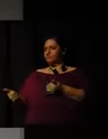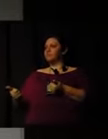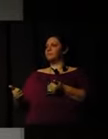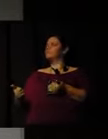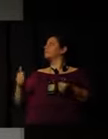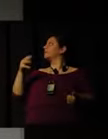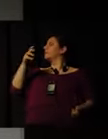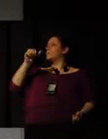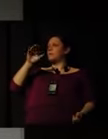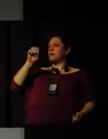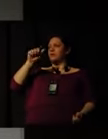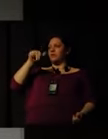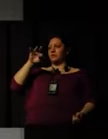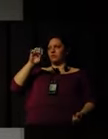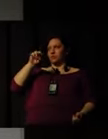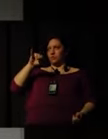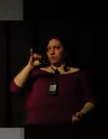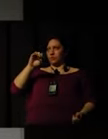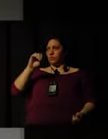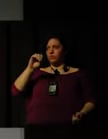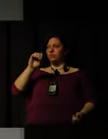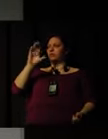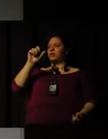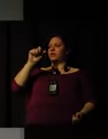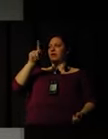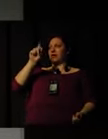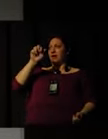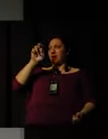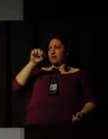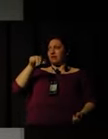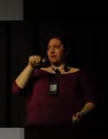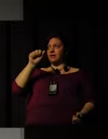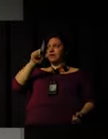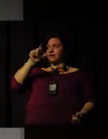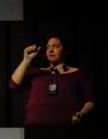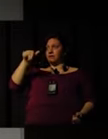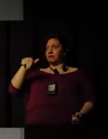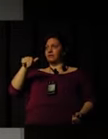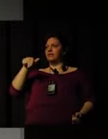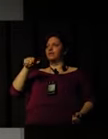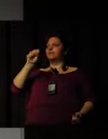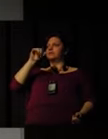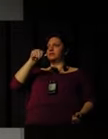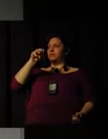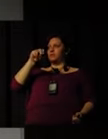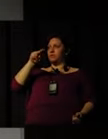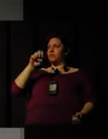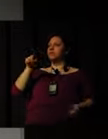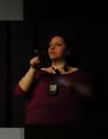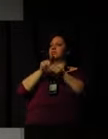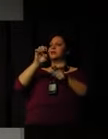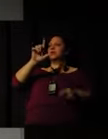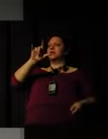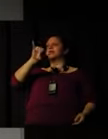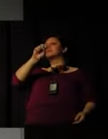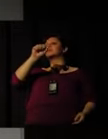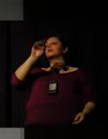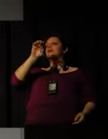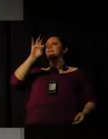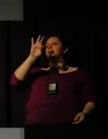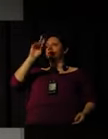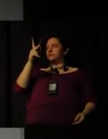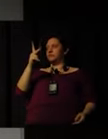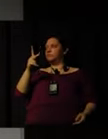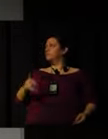We thank Simone Gennaro, Marco Antonio Olivato, Karen Keohan, Alan Williams,